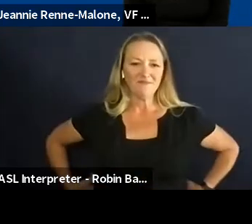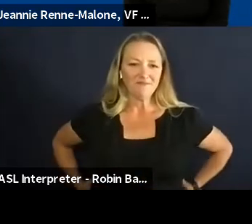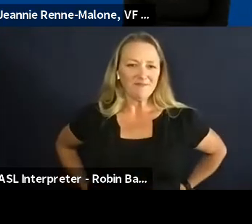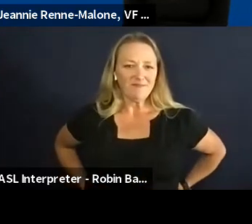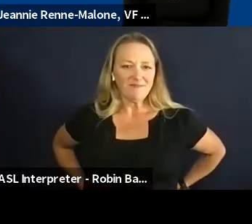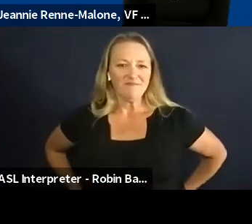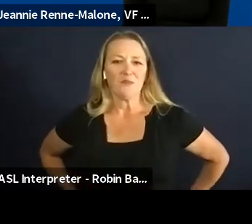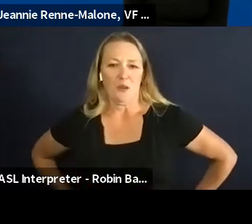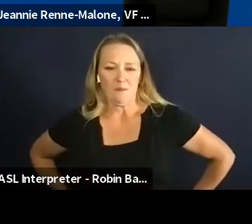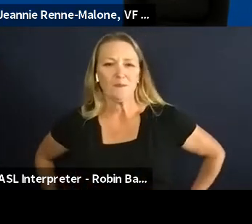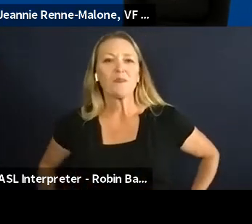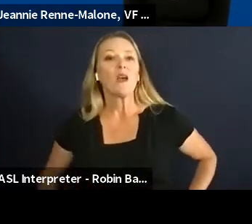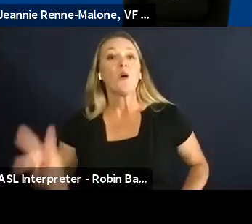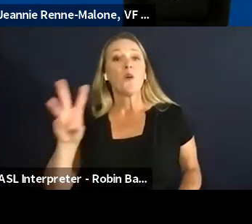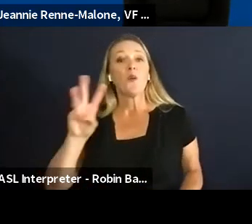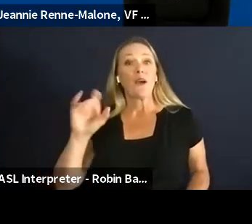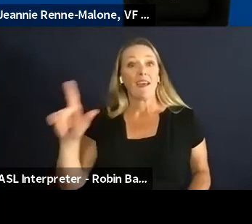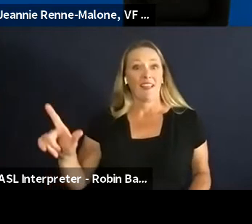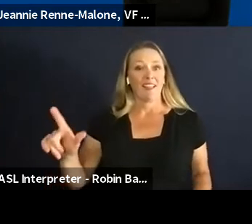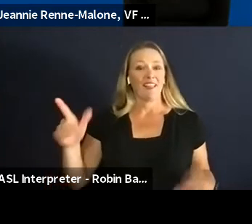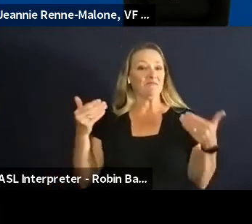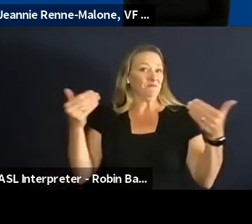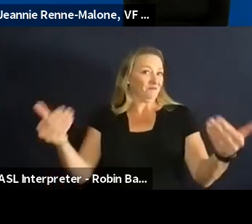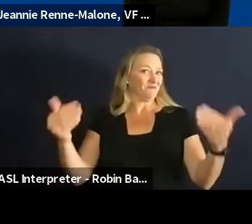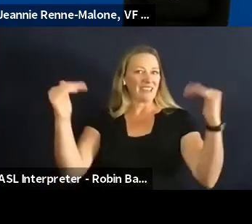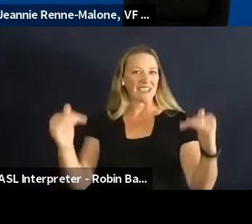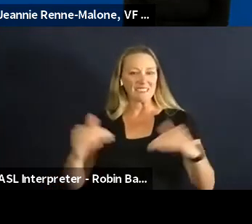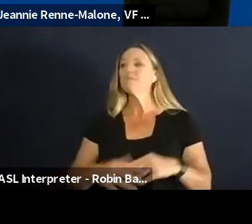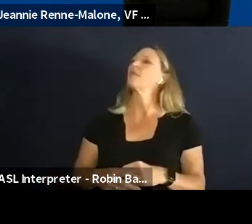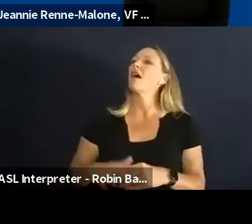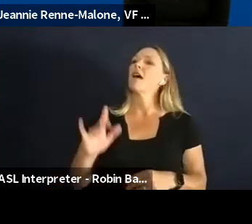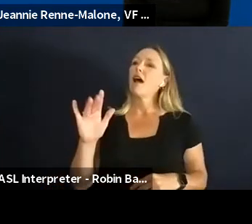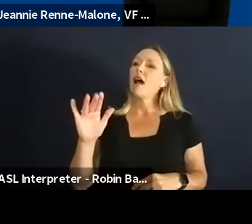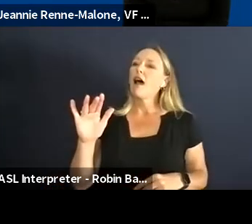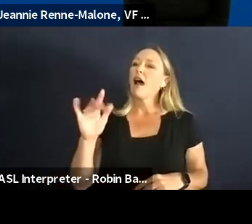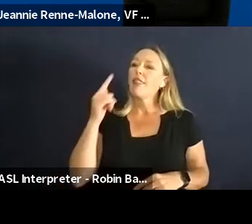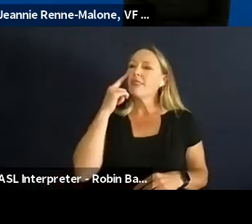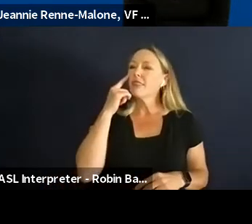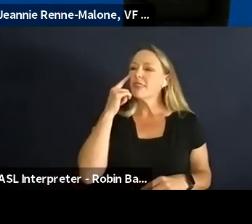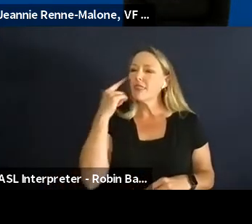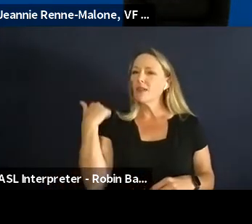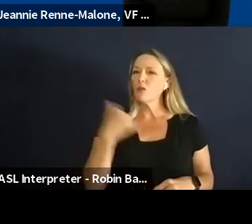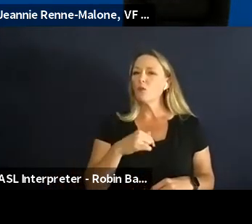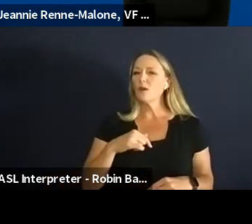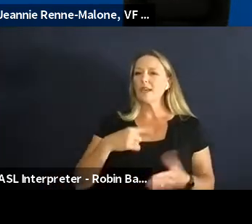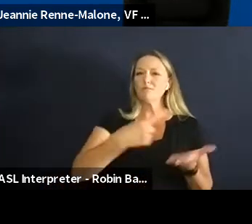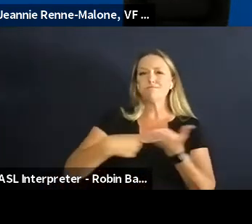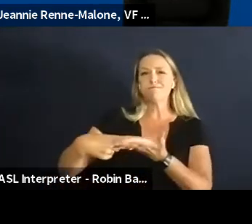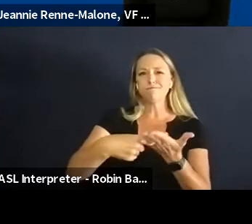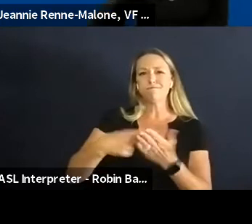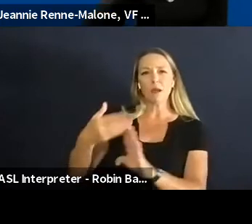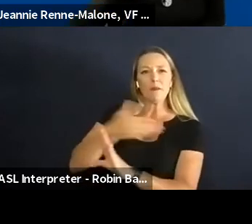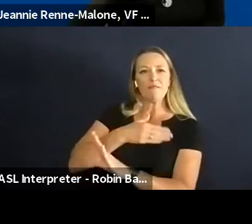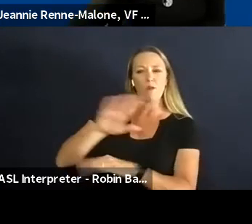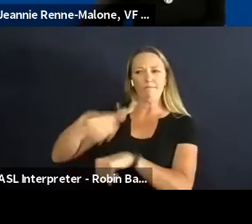All right well moving ahead then I think you know we when we kind of talked as a group prior to this panel